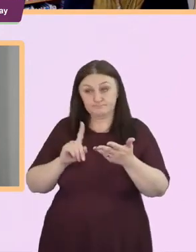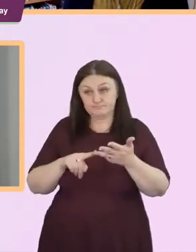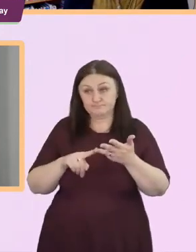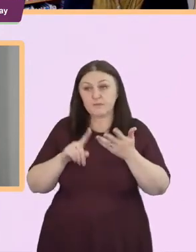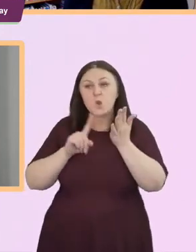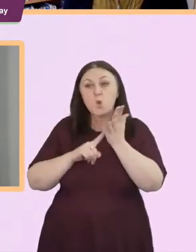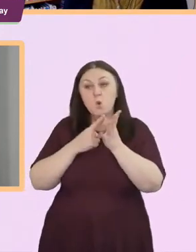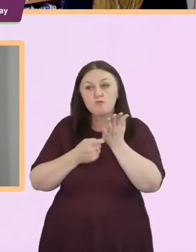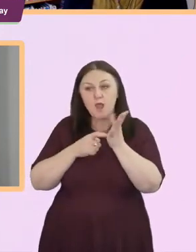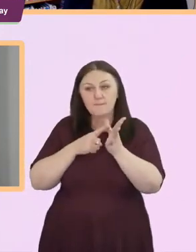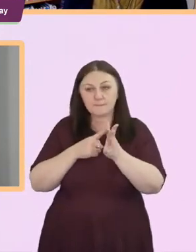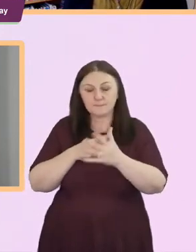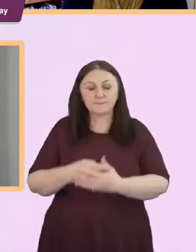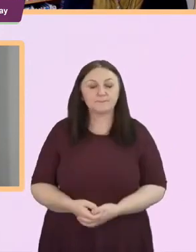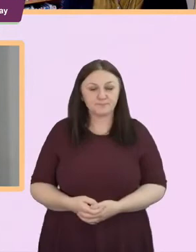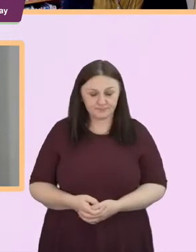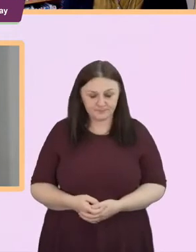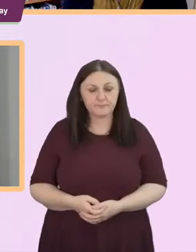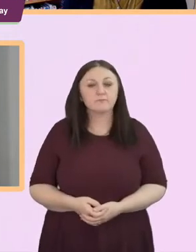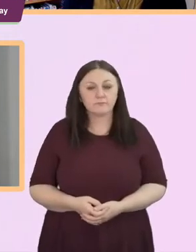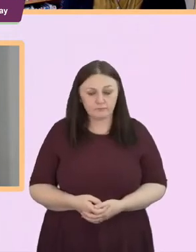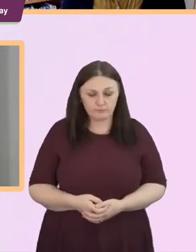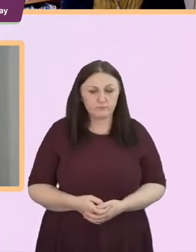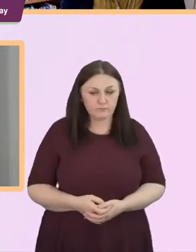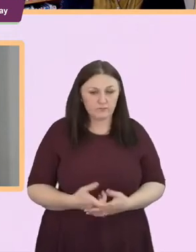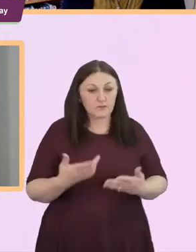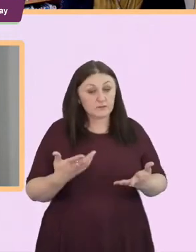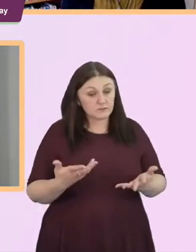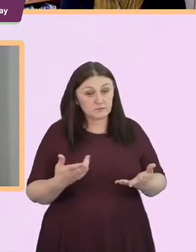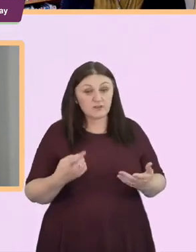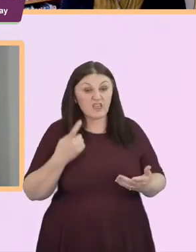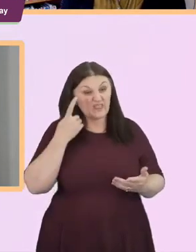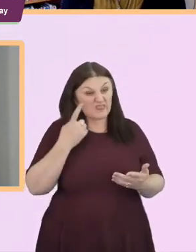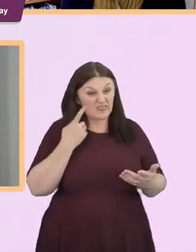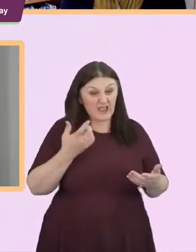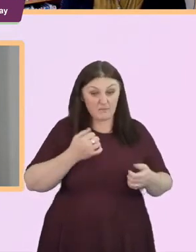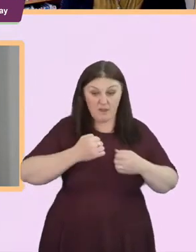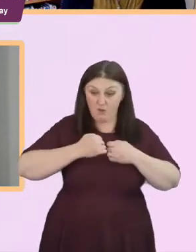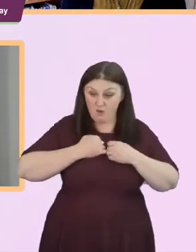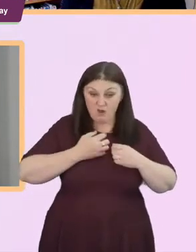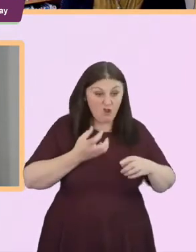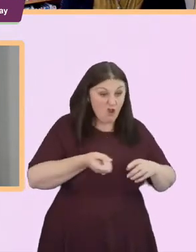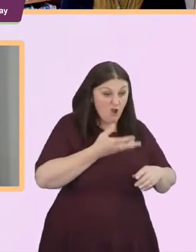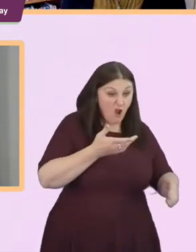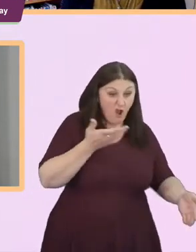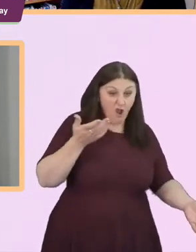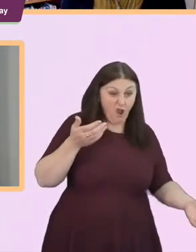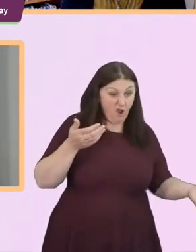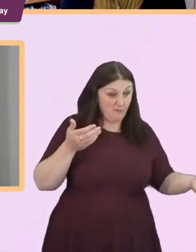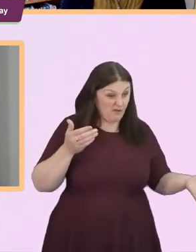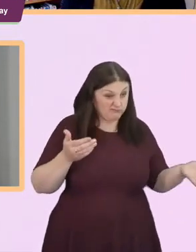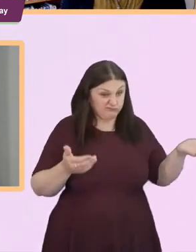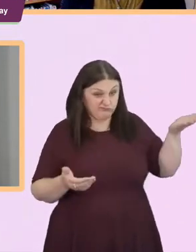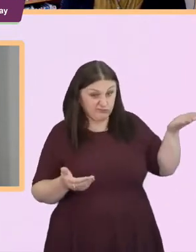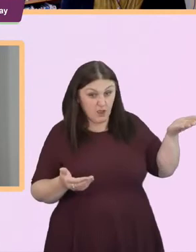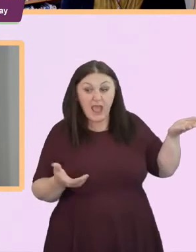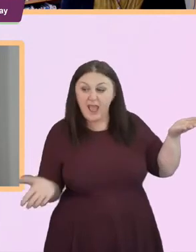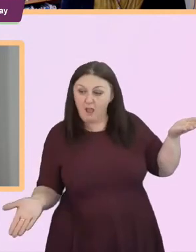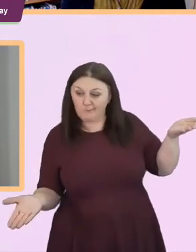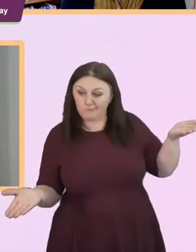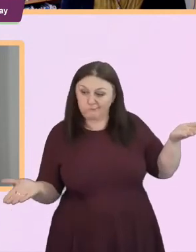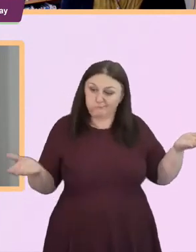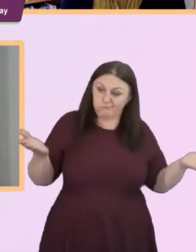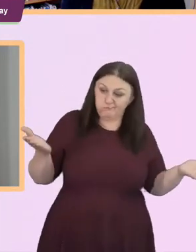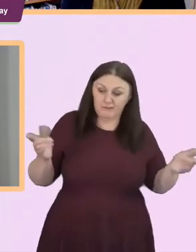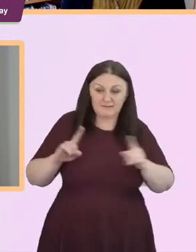laura yeah i'd say um think about offsetting your carbon i mean emitting carbon is a bit of a fact of life we do it every